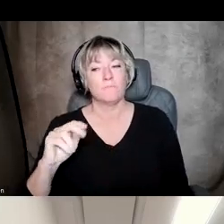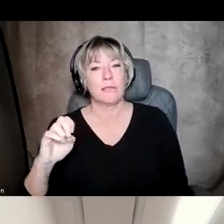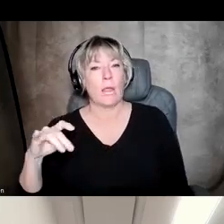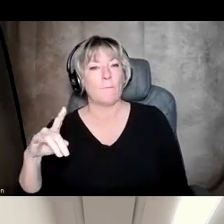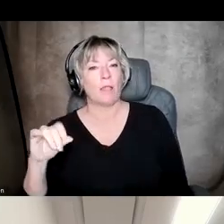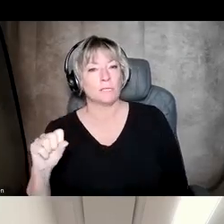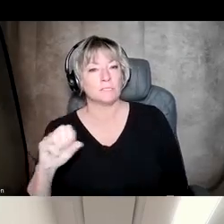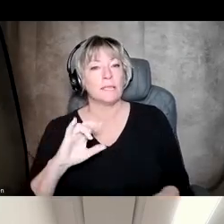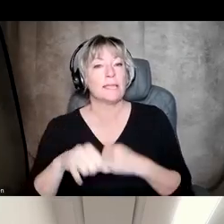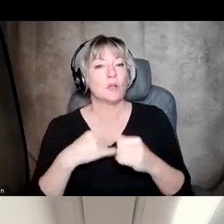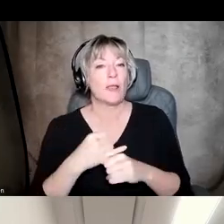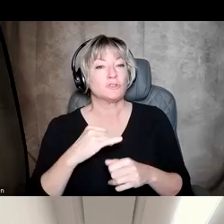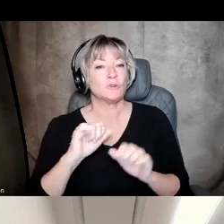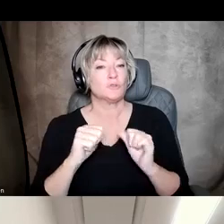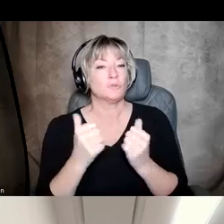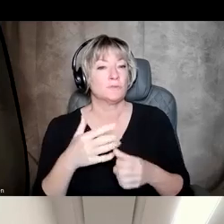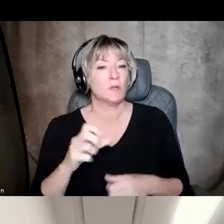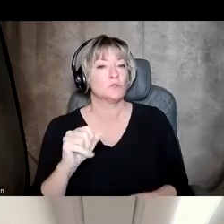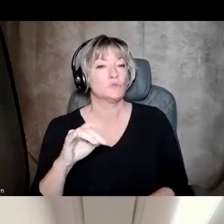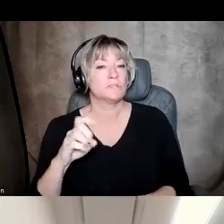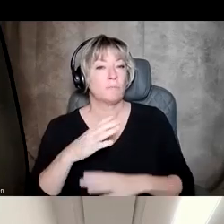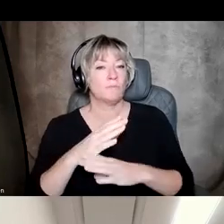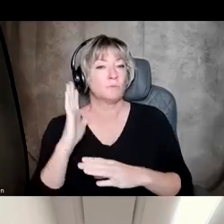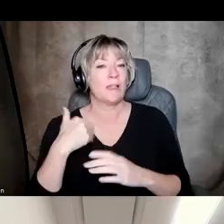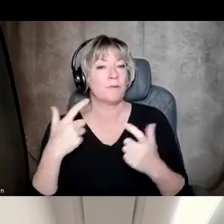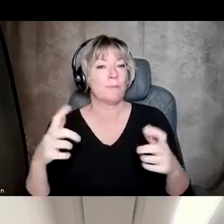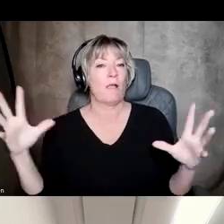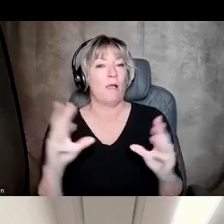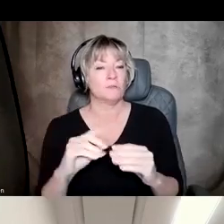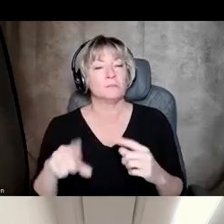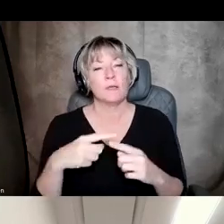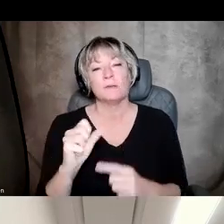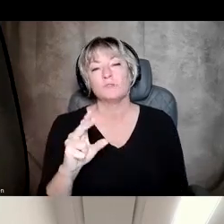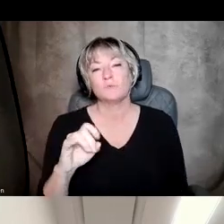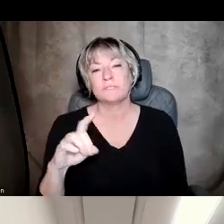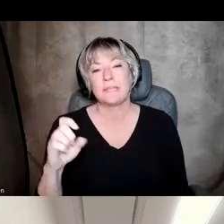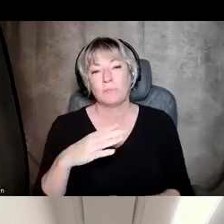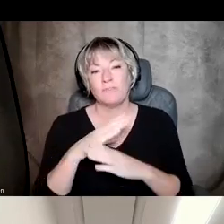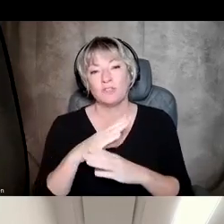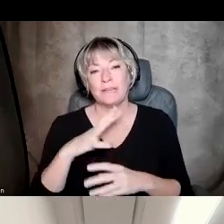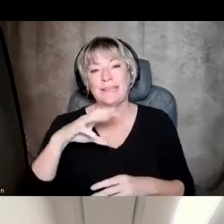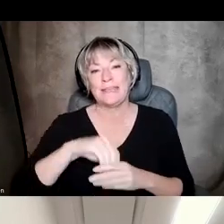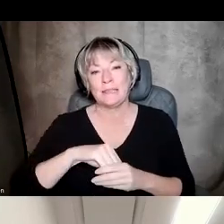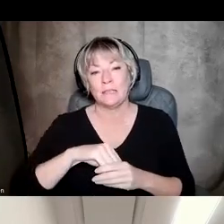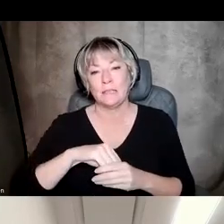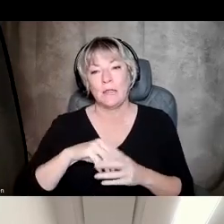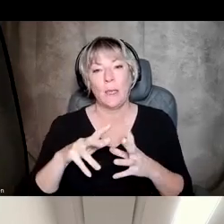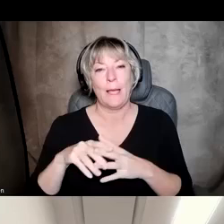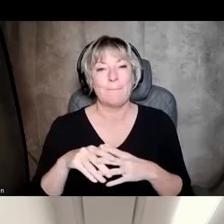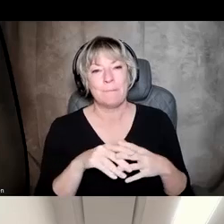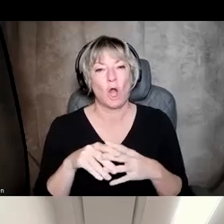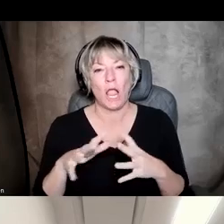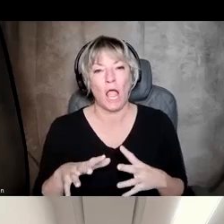Association of Suicide Prevention will be holding a conference on suicide prevention in the Americas.